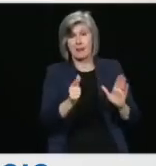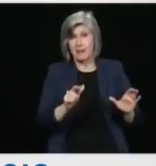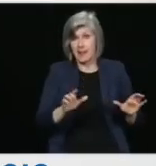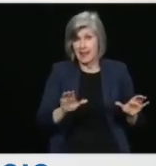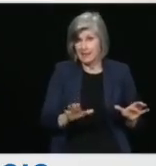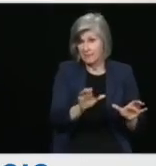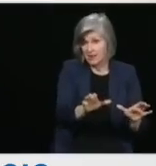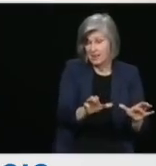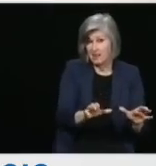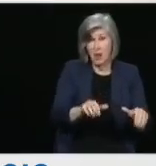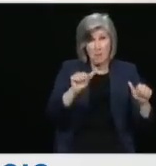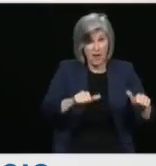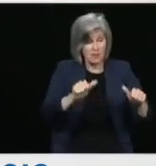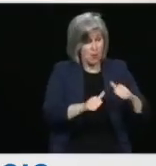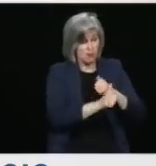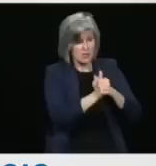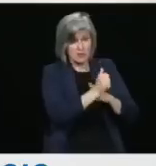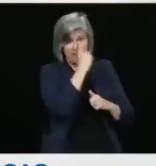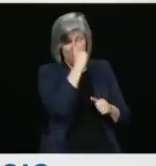continue to lead the service?